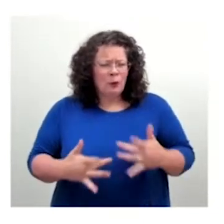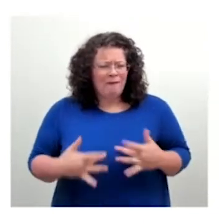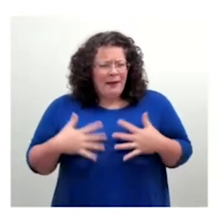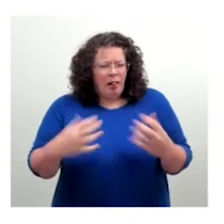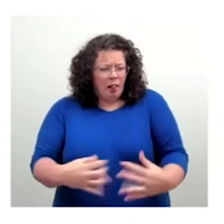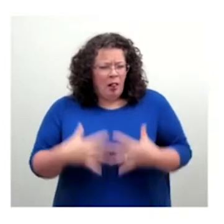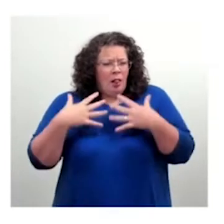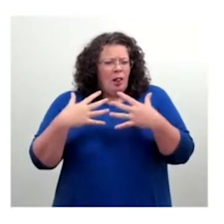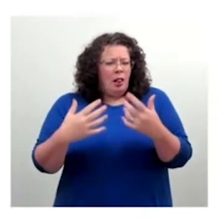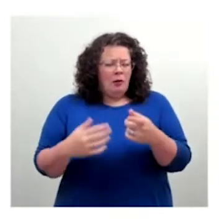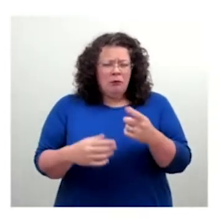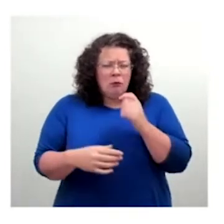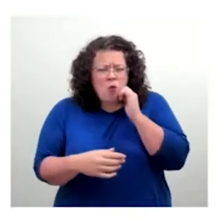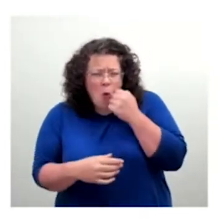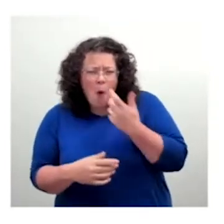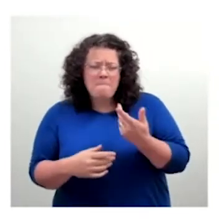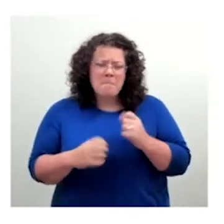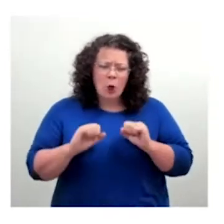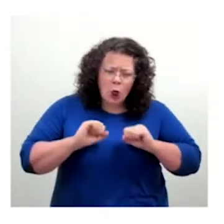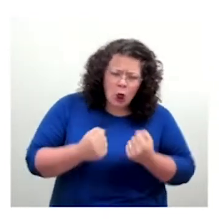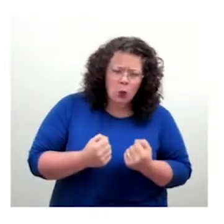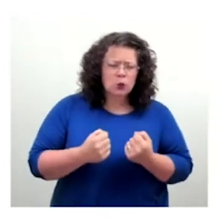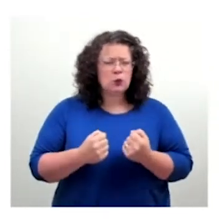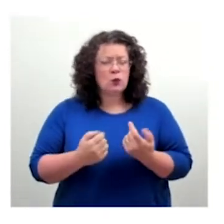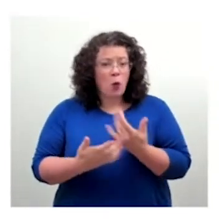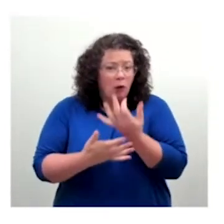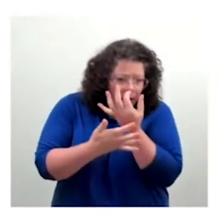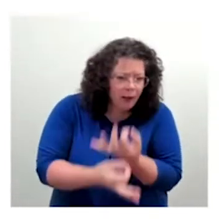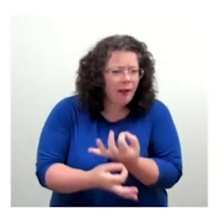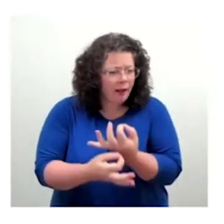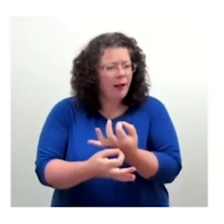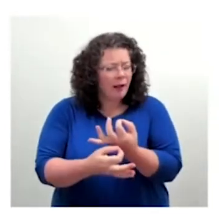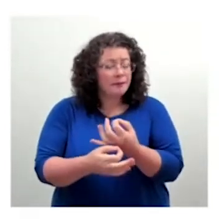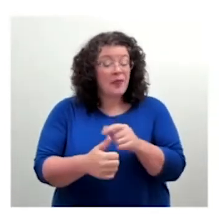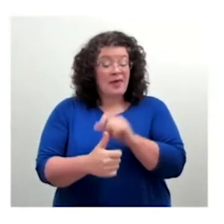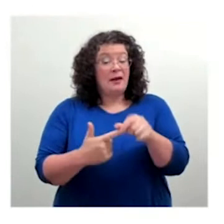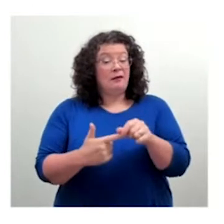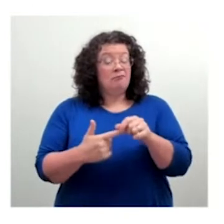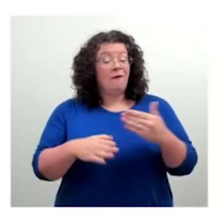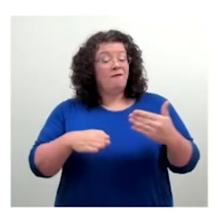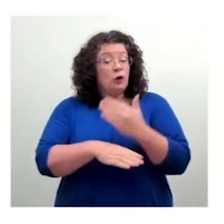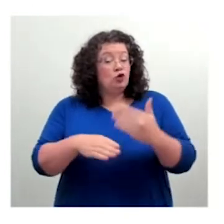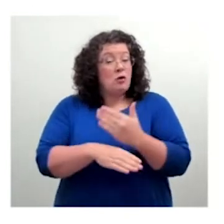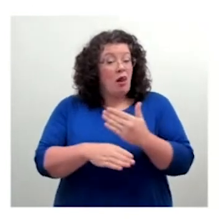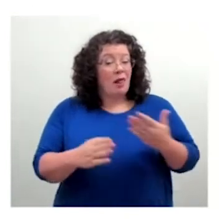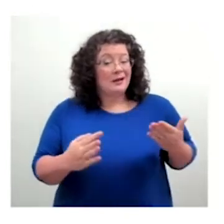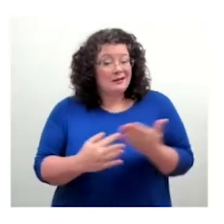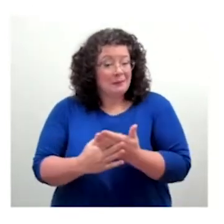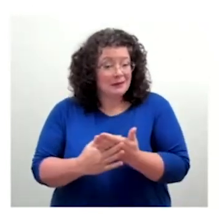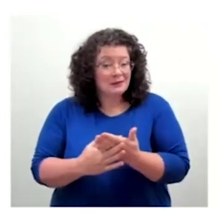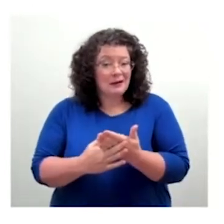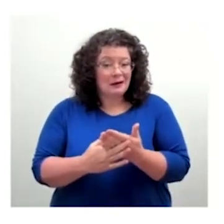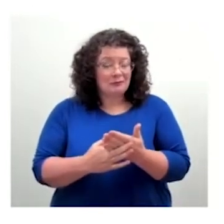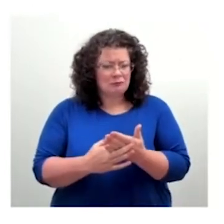which is really how the typeface functions in terms of a human perspective, can you read it? So the legibility, the readability,